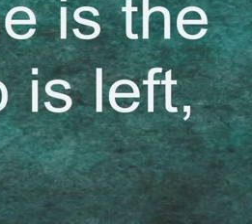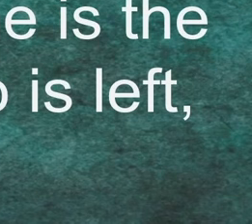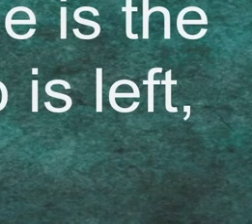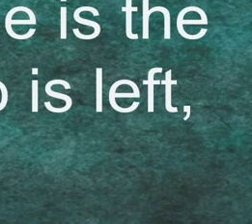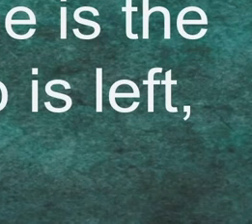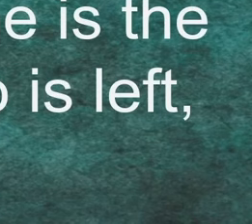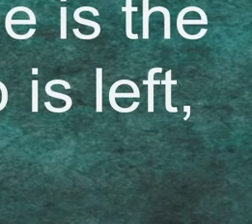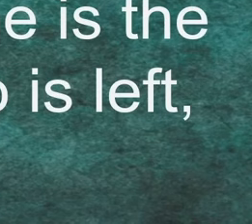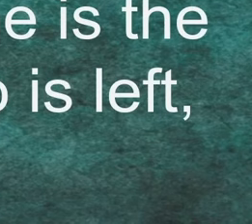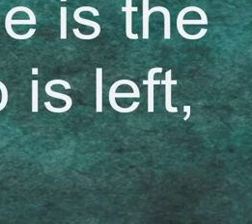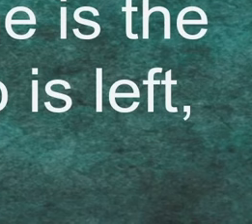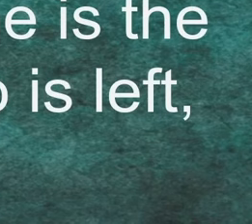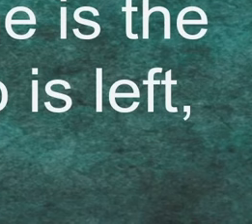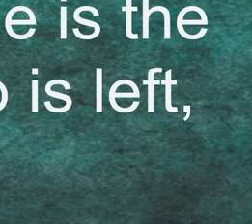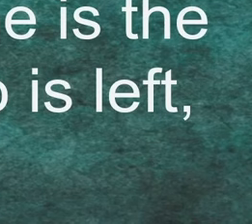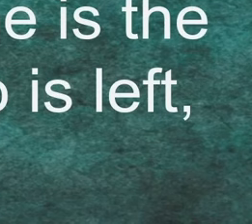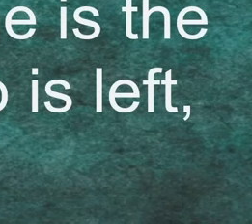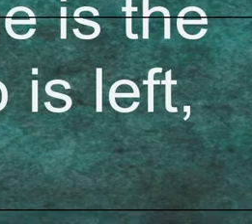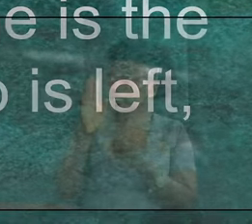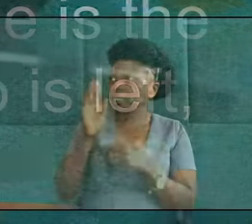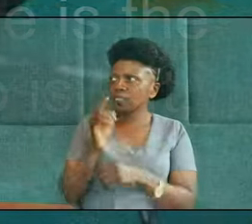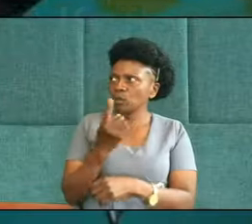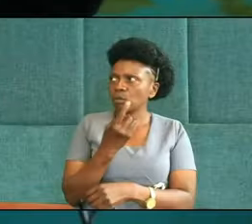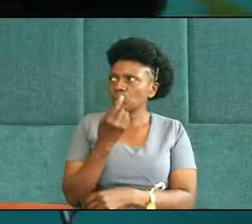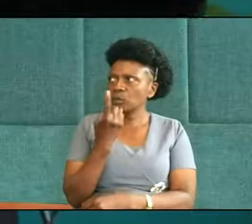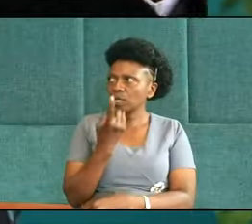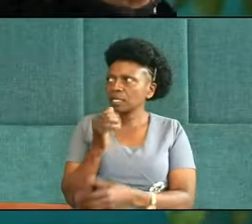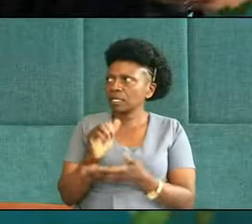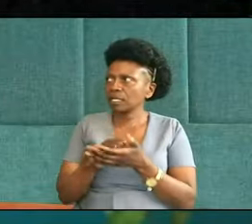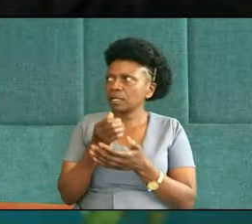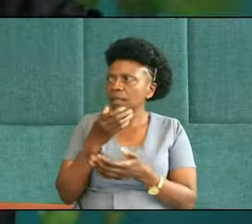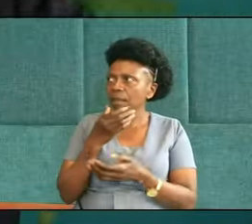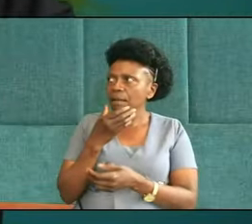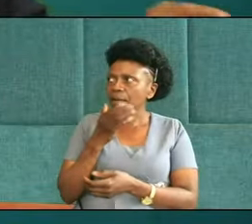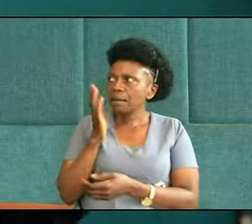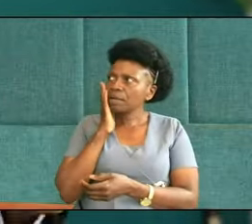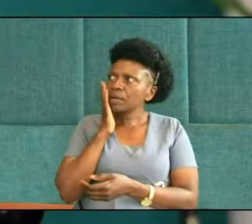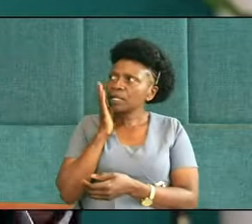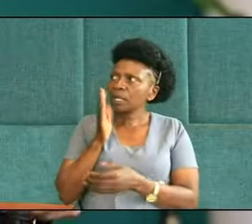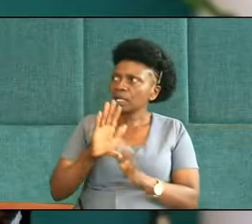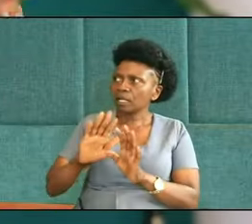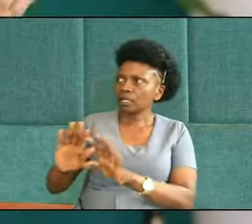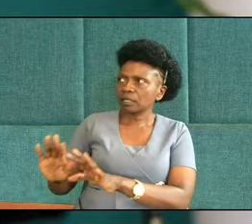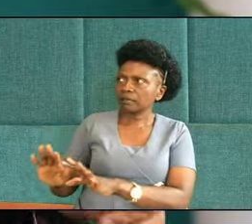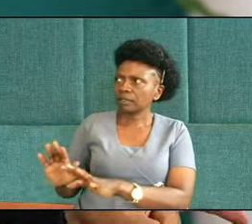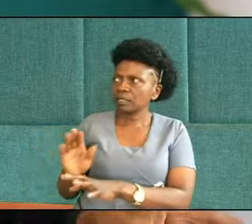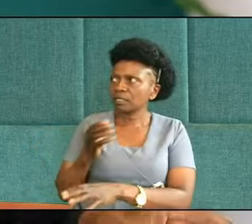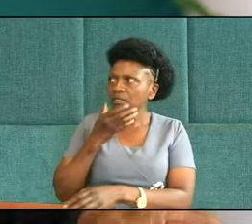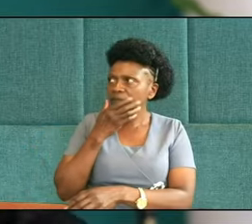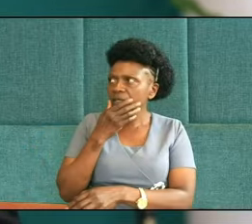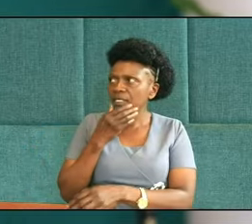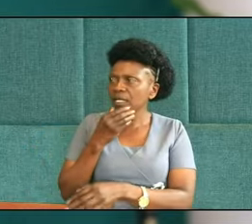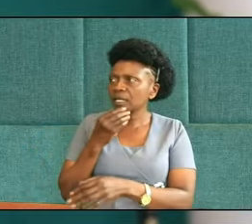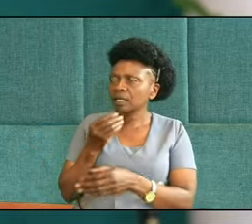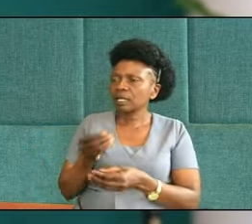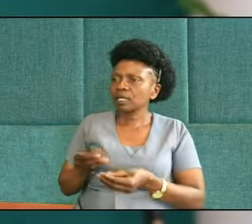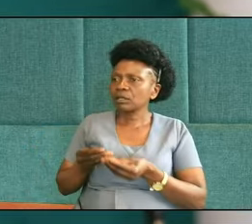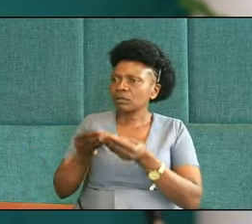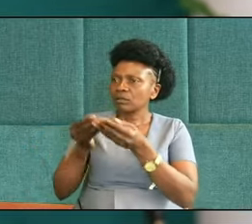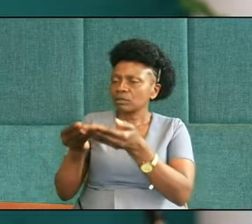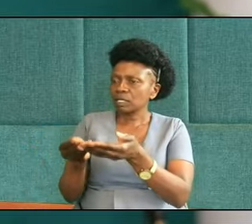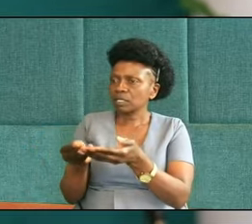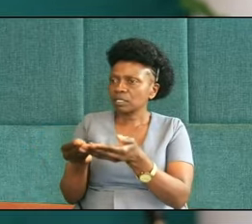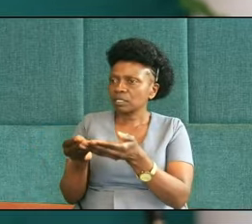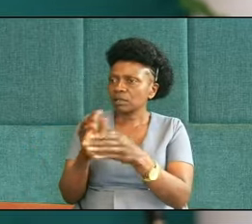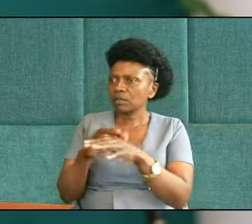to the prime minister, to this governor, and they say to him, this one's full brother is dead, what are they